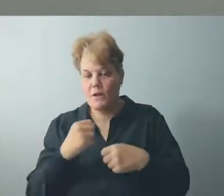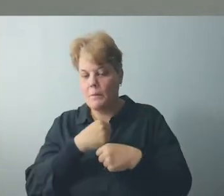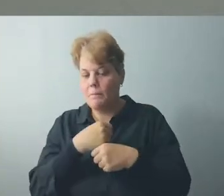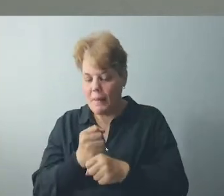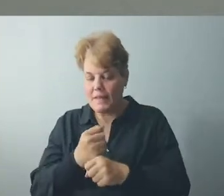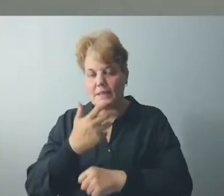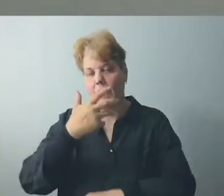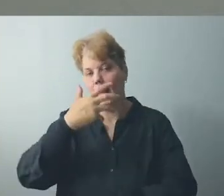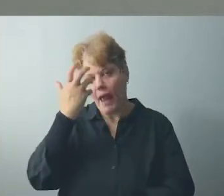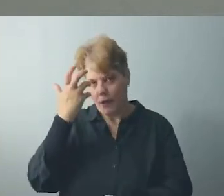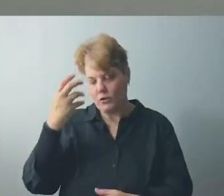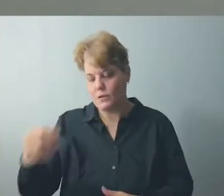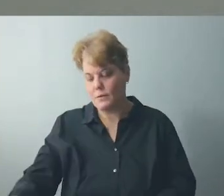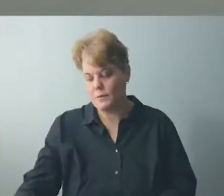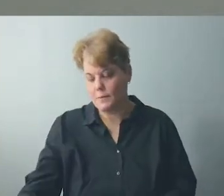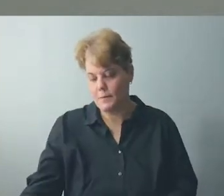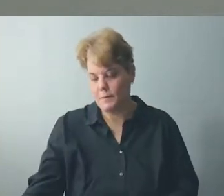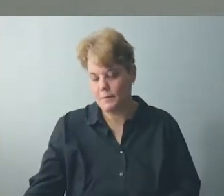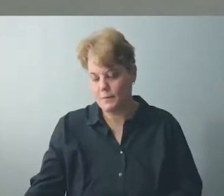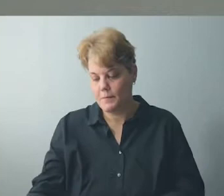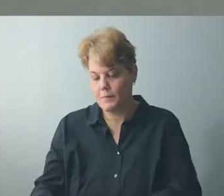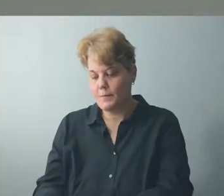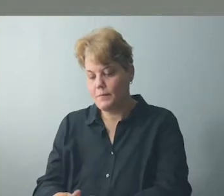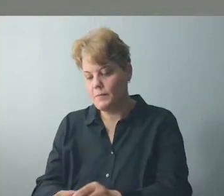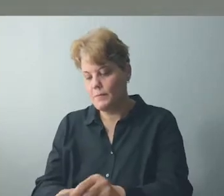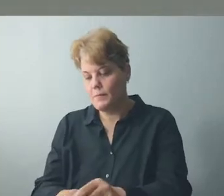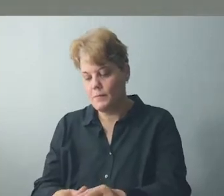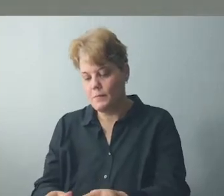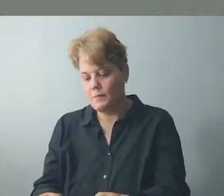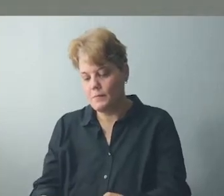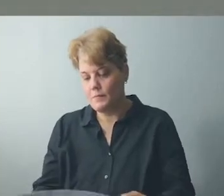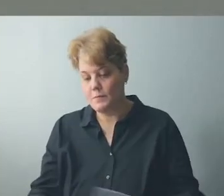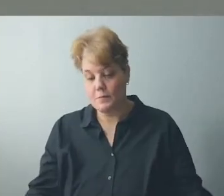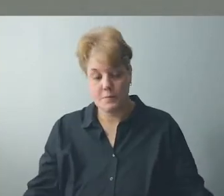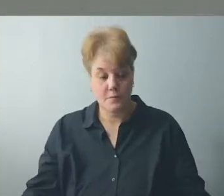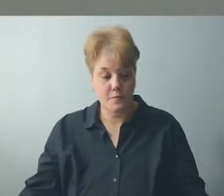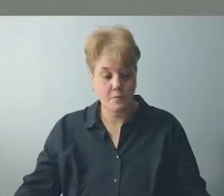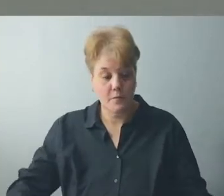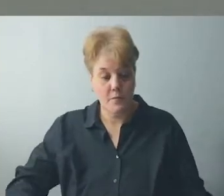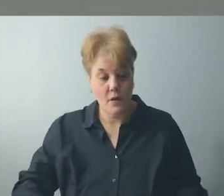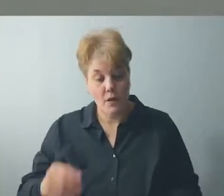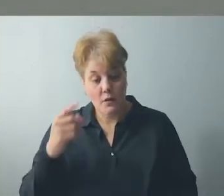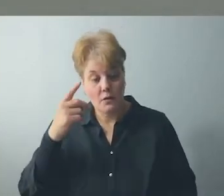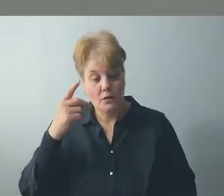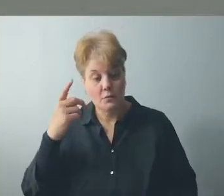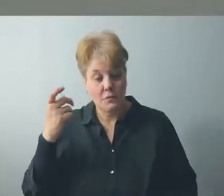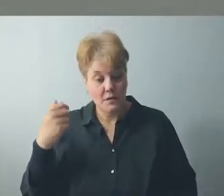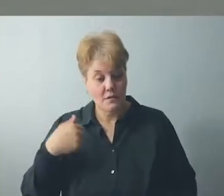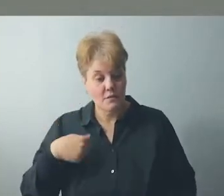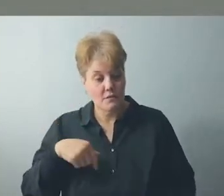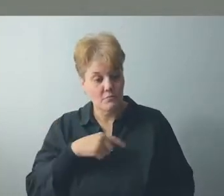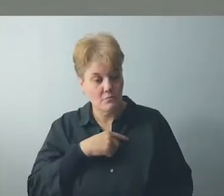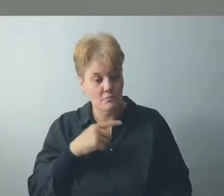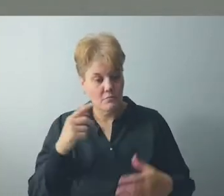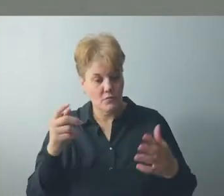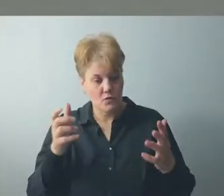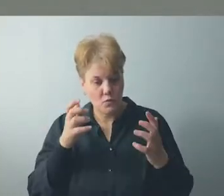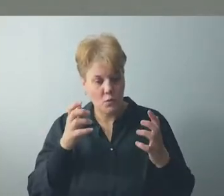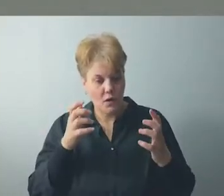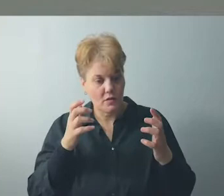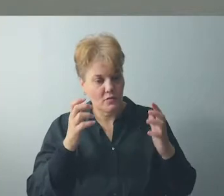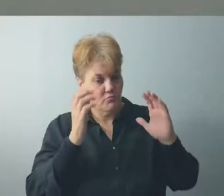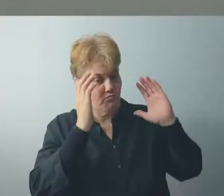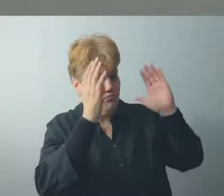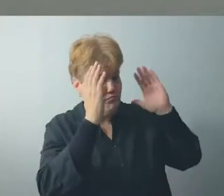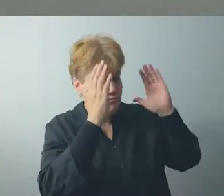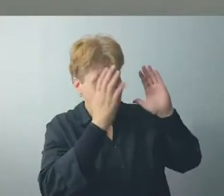live in a community. Listening in a community means that if I care about my community, and I do, I must learn